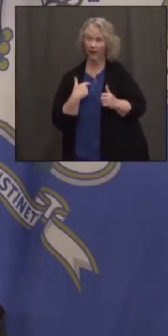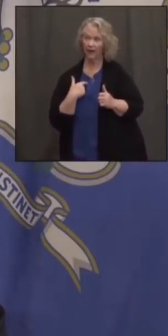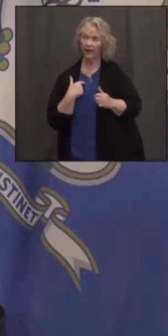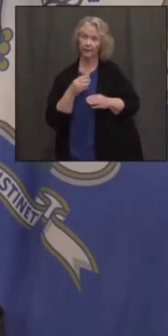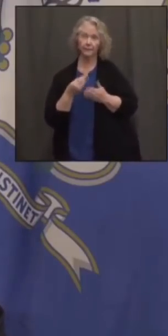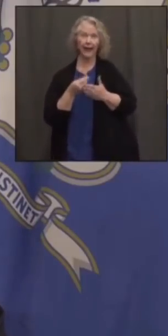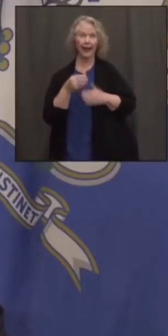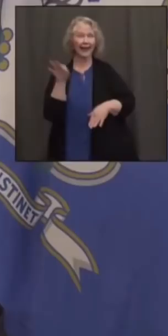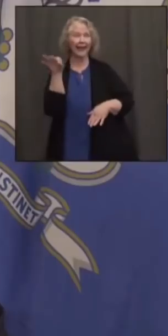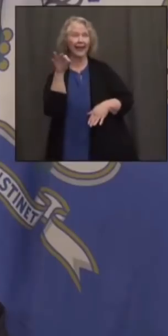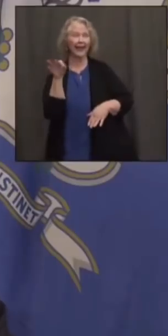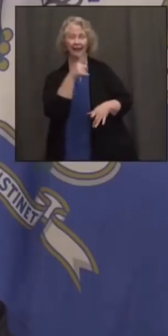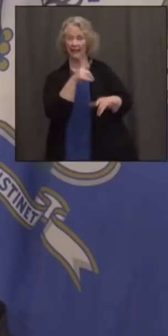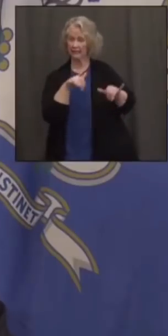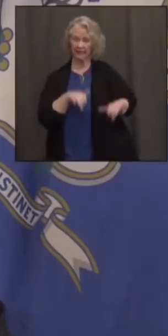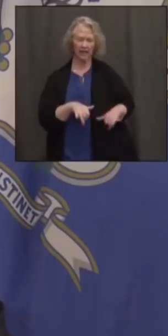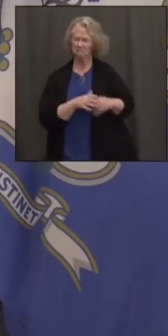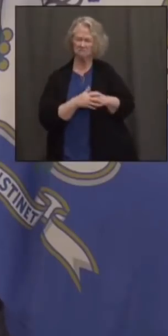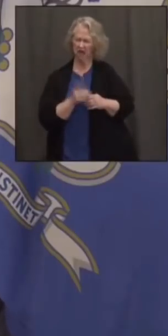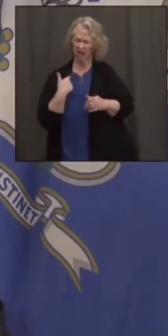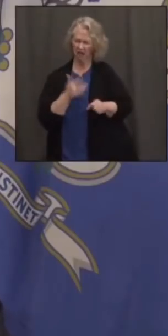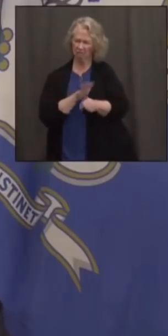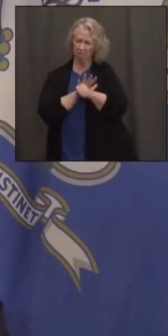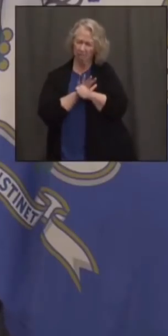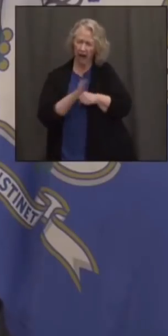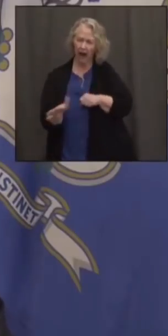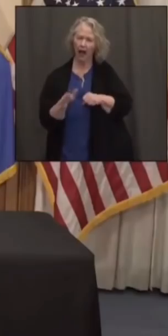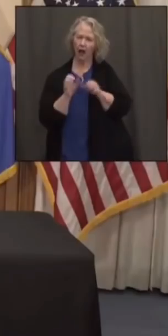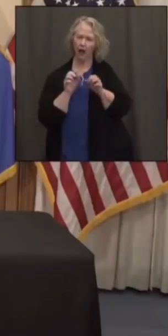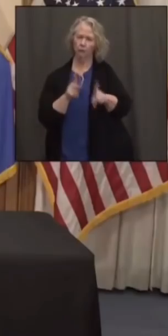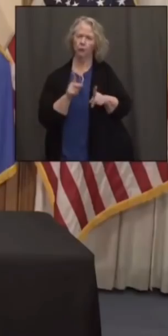don't think we have to do that. think there's enough opportunity right here in Connecticut.